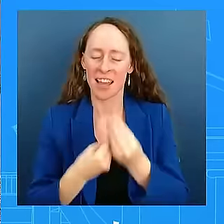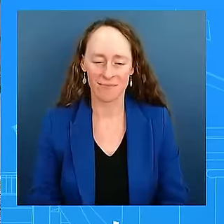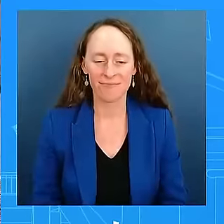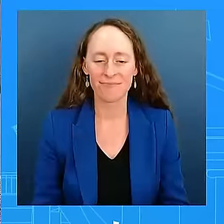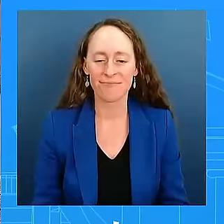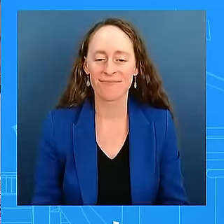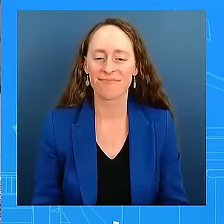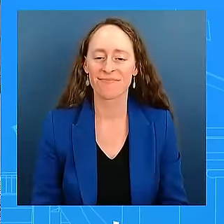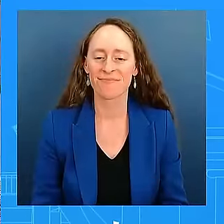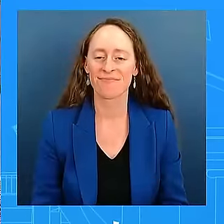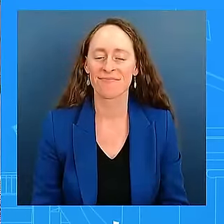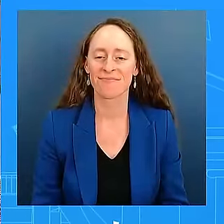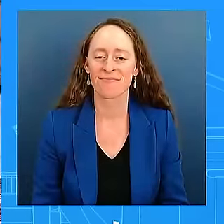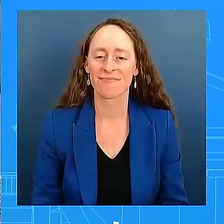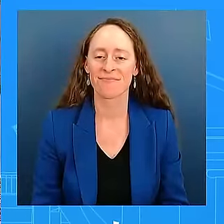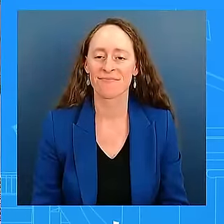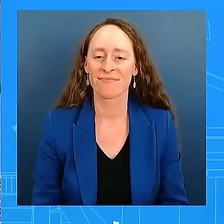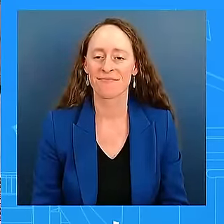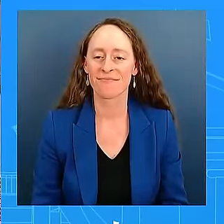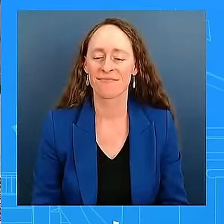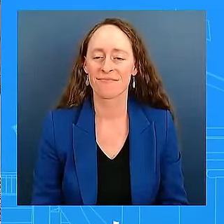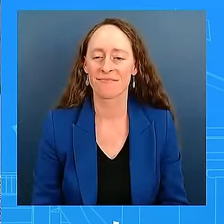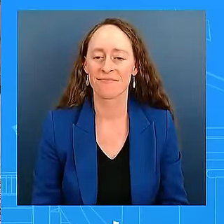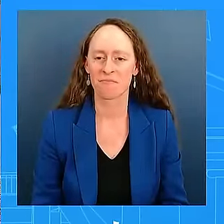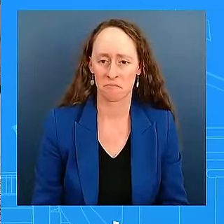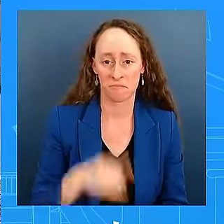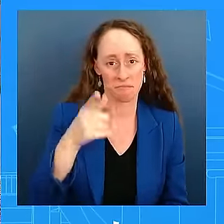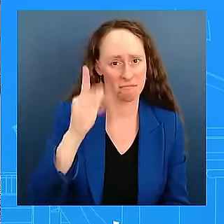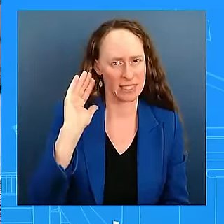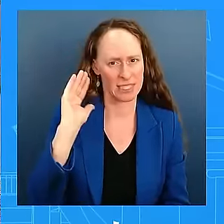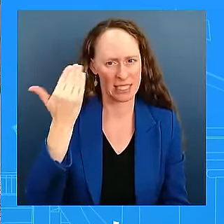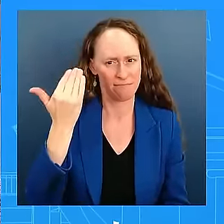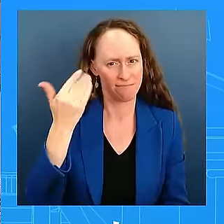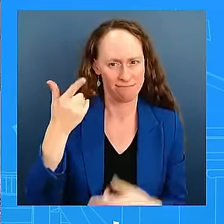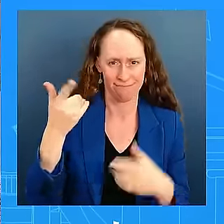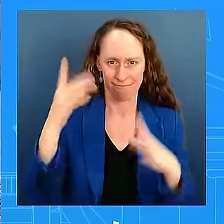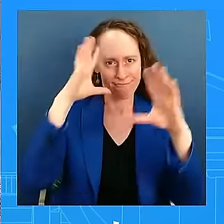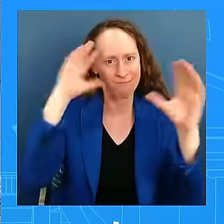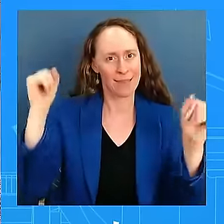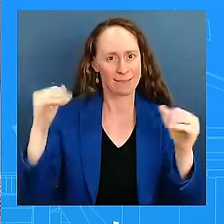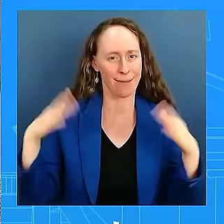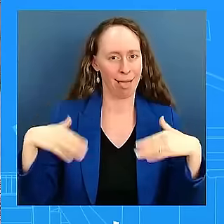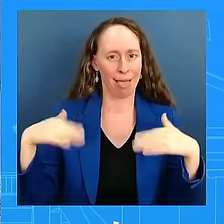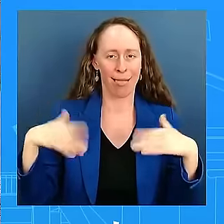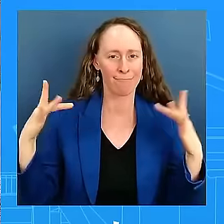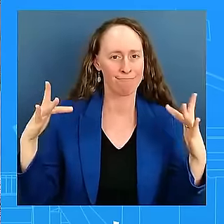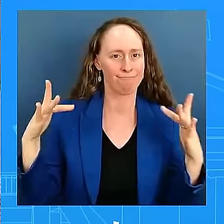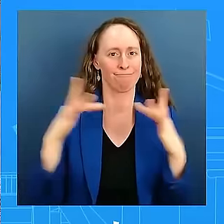spoken with Prime Minister Netanyahu since around August 21st.